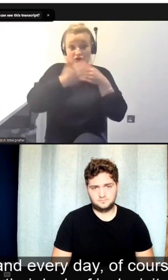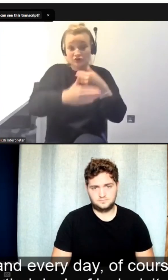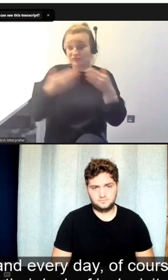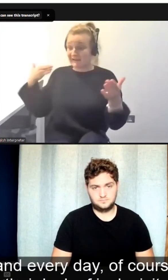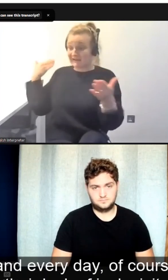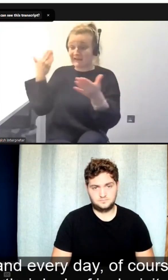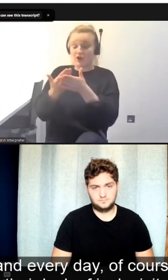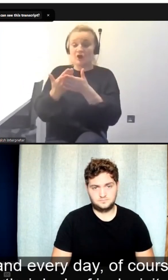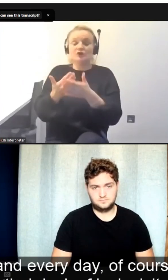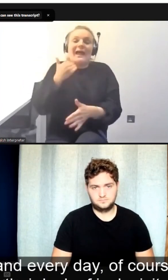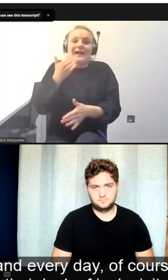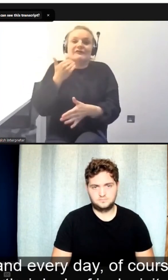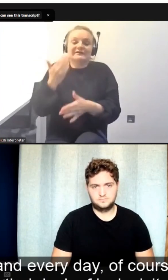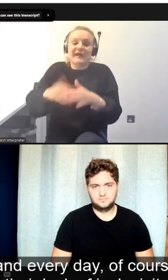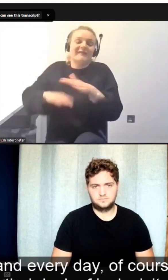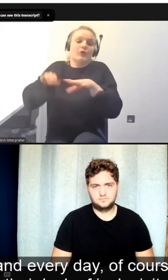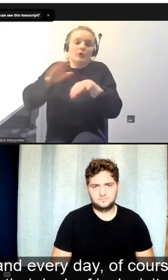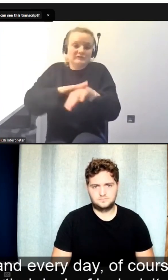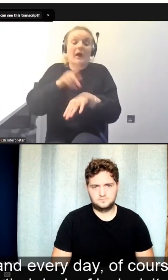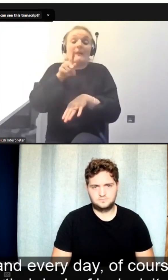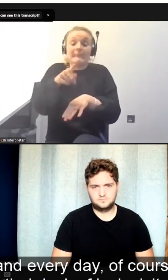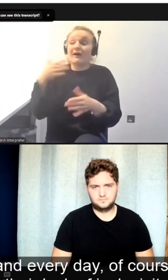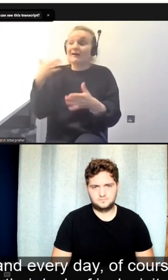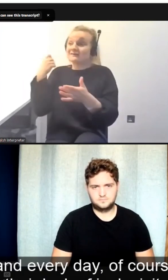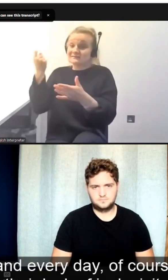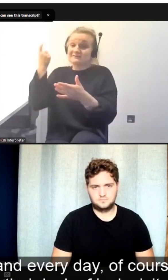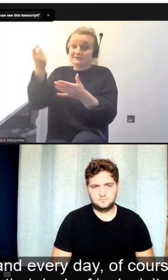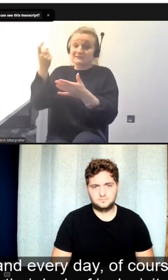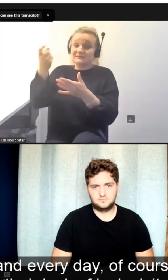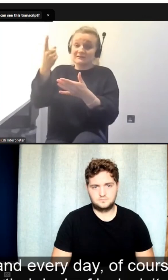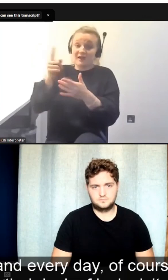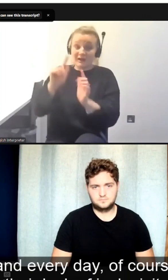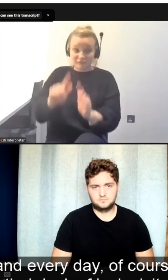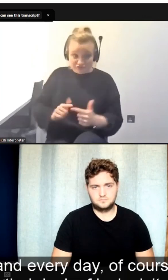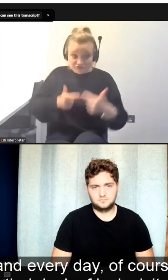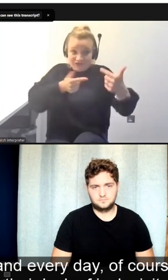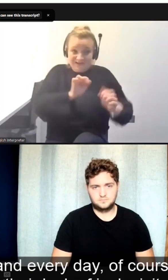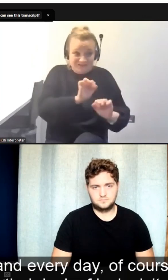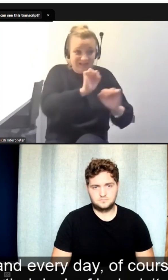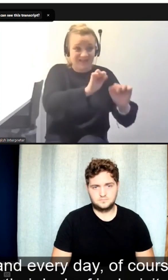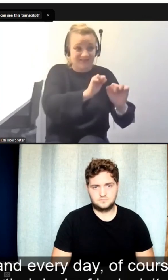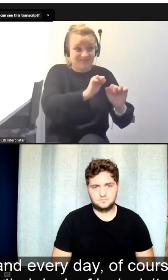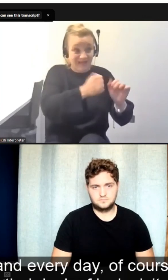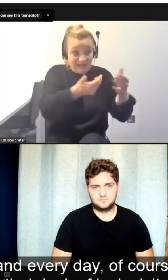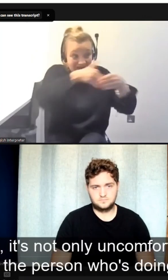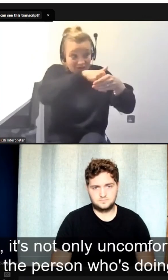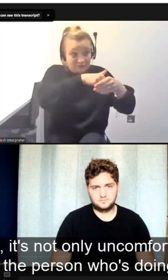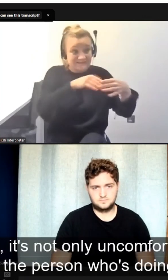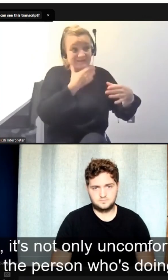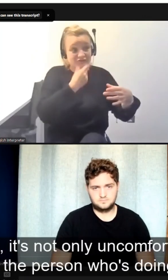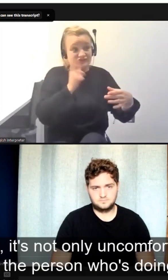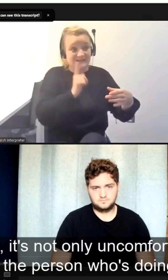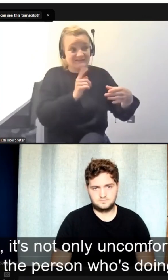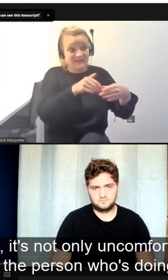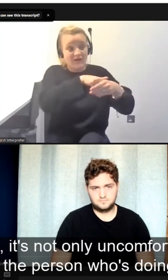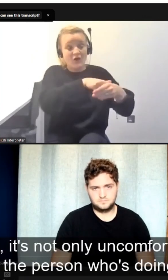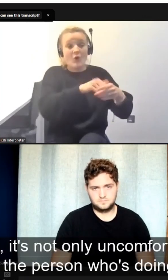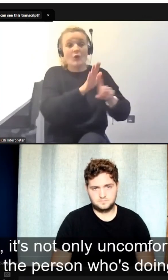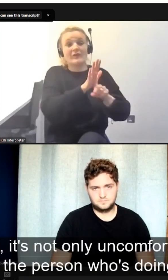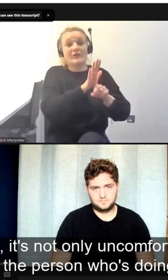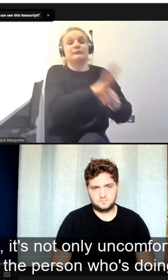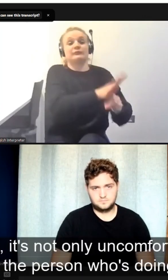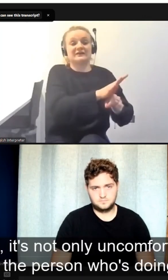the time and every day, of course, but often challenging people about their lack of inclusivity or their own prejudice is